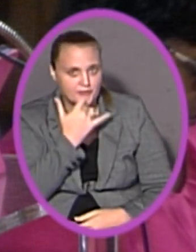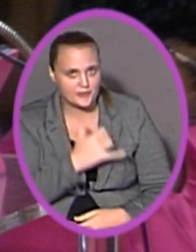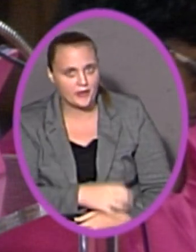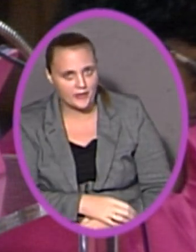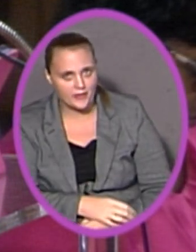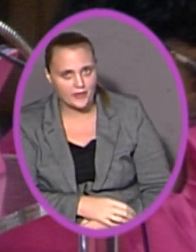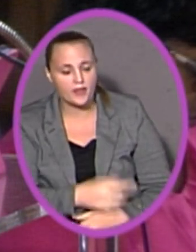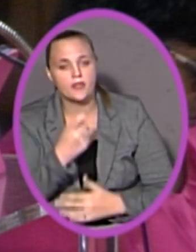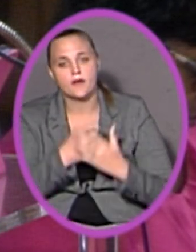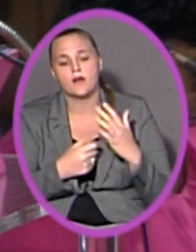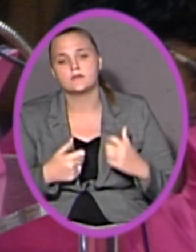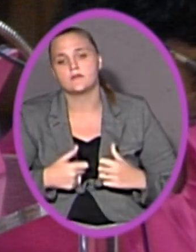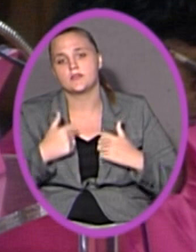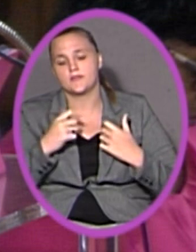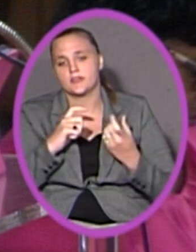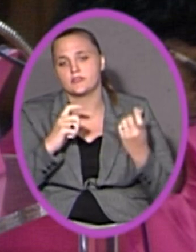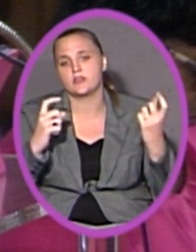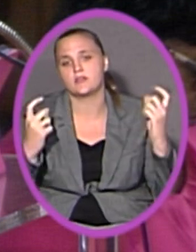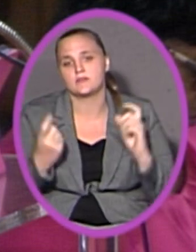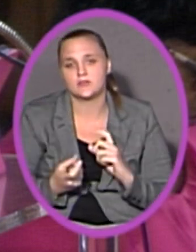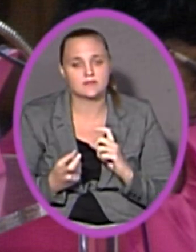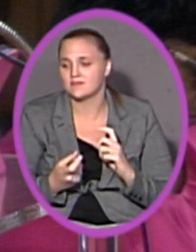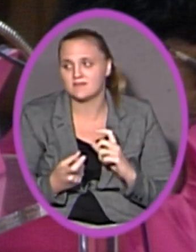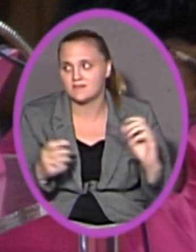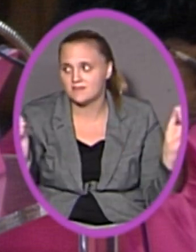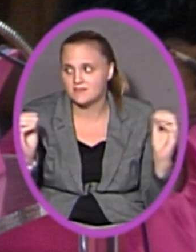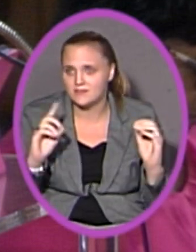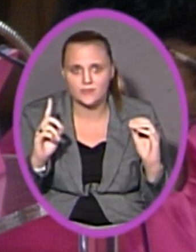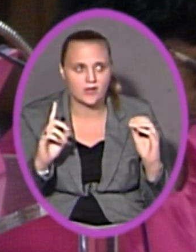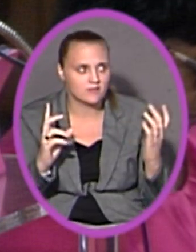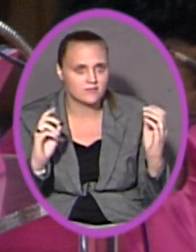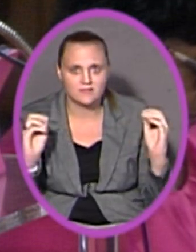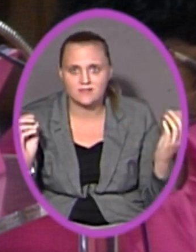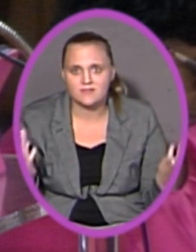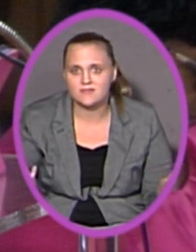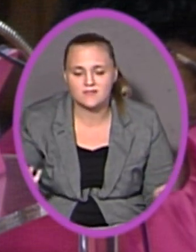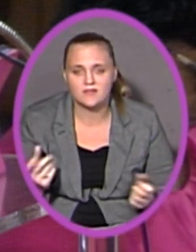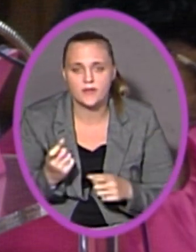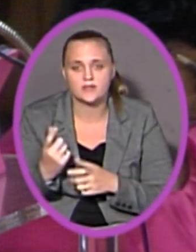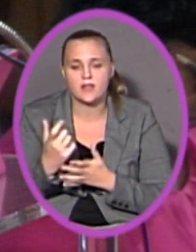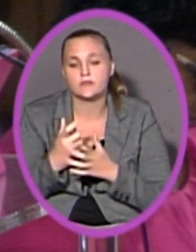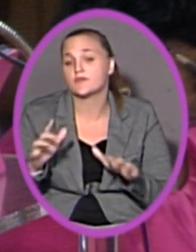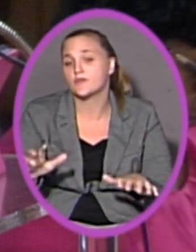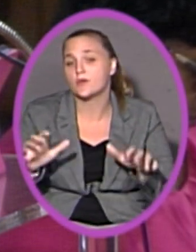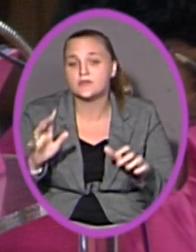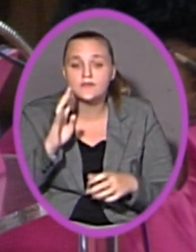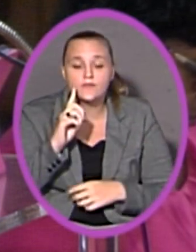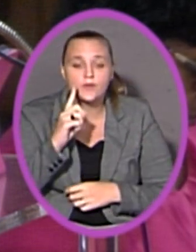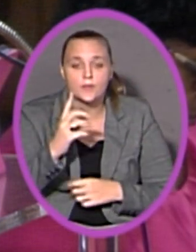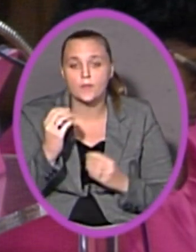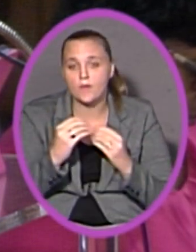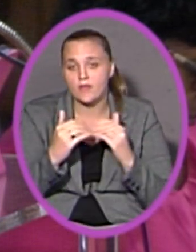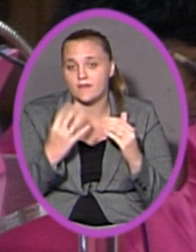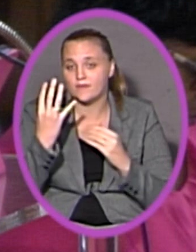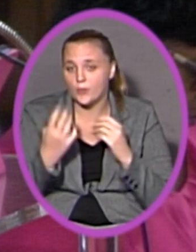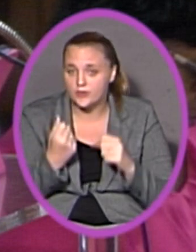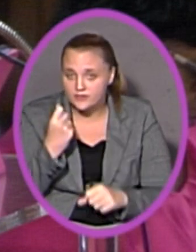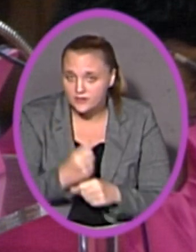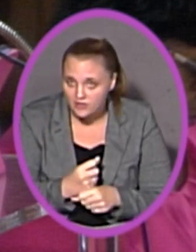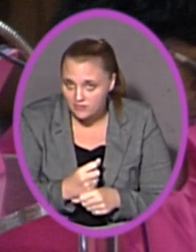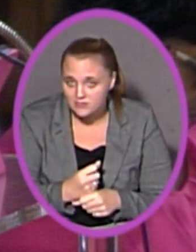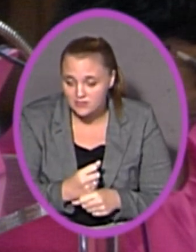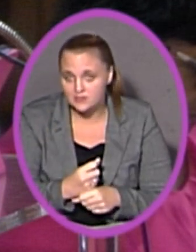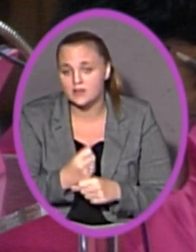The cost of living adjustments are non-existent. My salary was frozen for over four years, and what little my